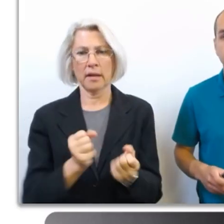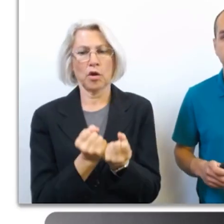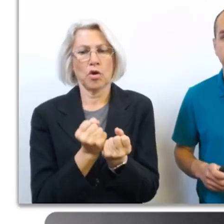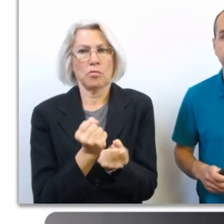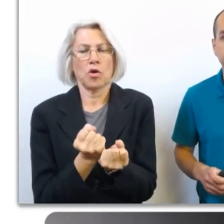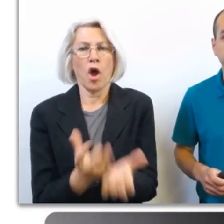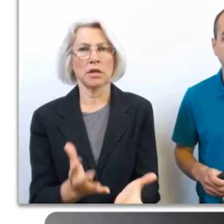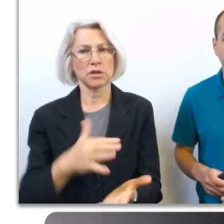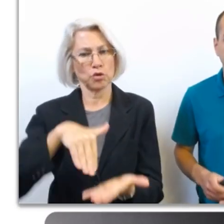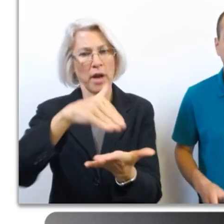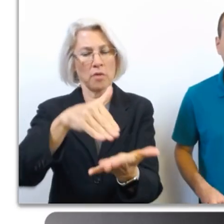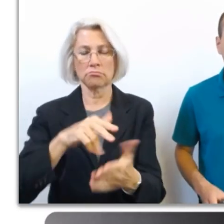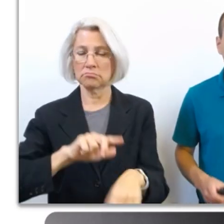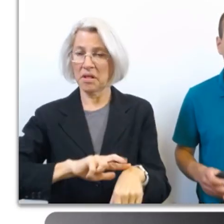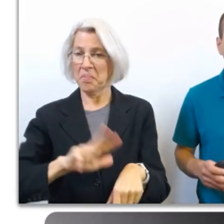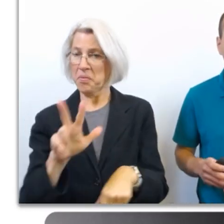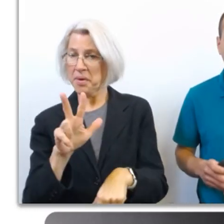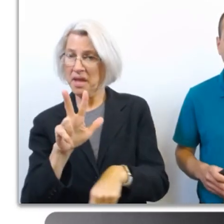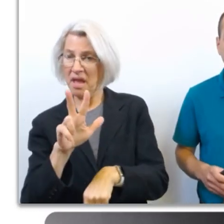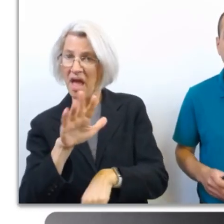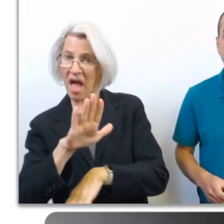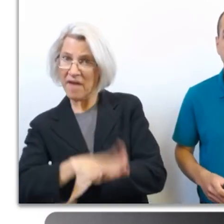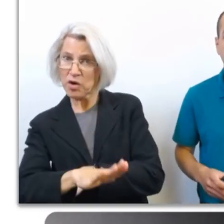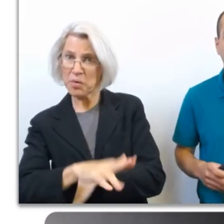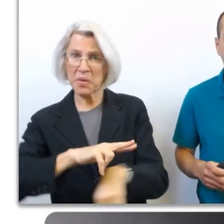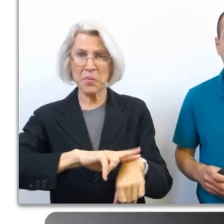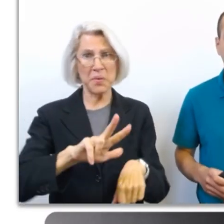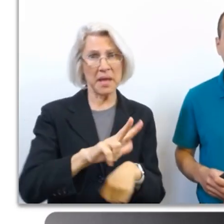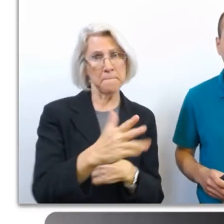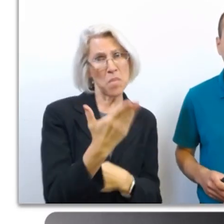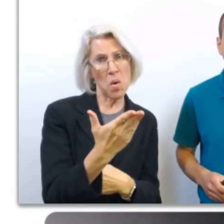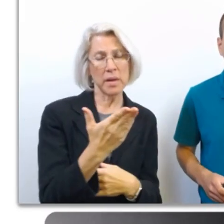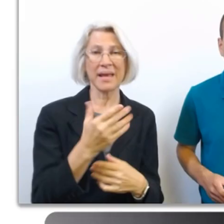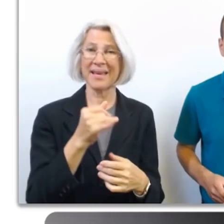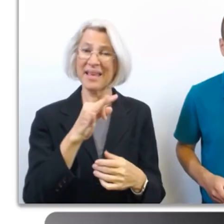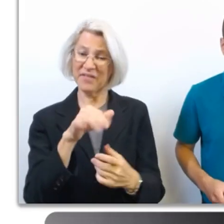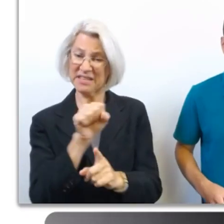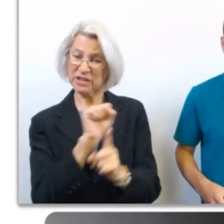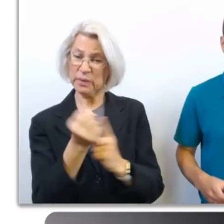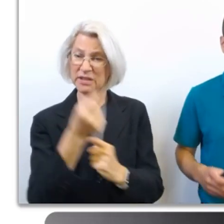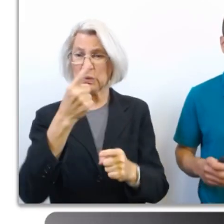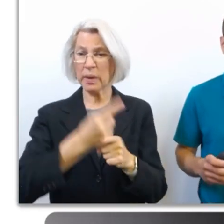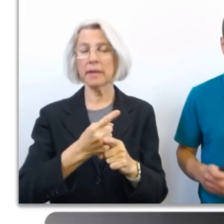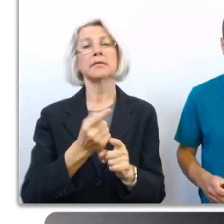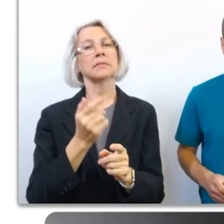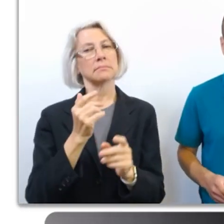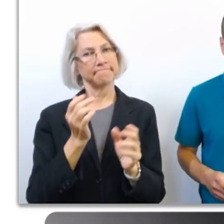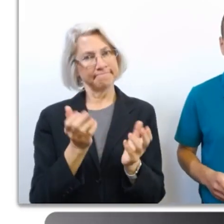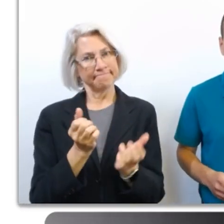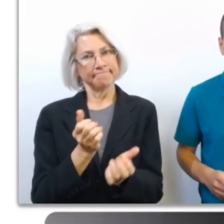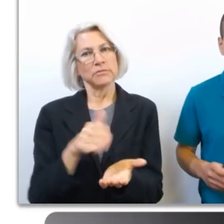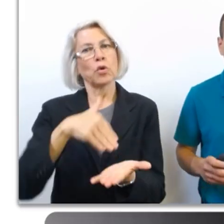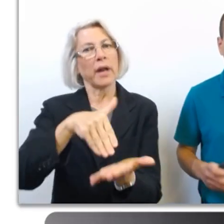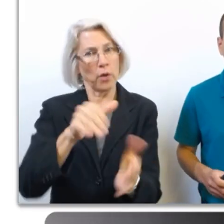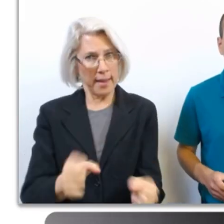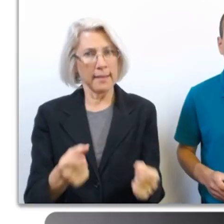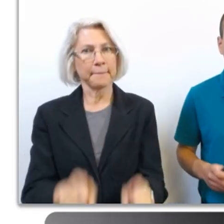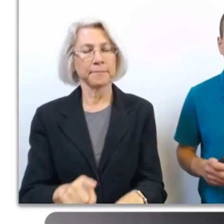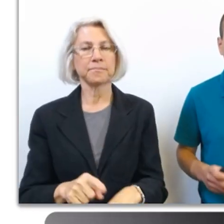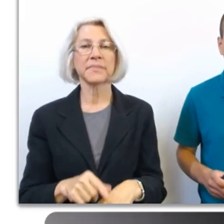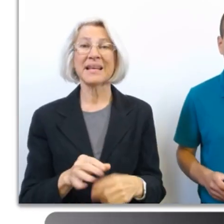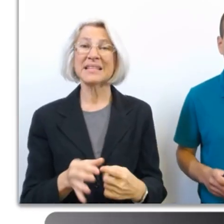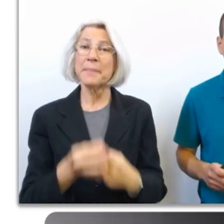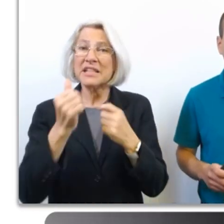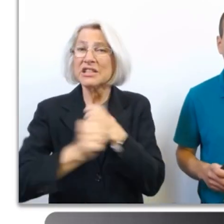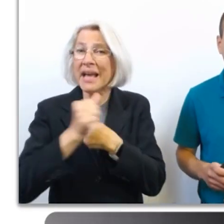.m. or 3 a.m., if the conditions are right, then a tornado can form. This is especially dangerous since tornadoes can